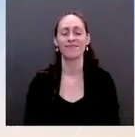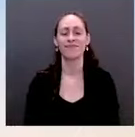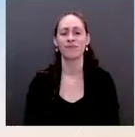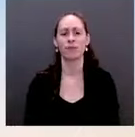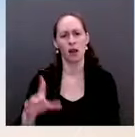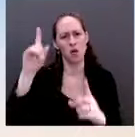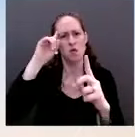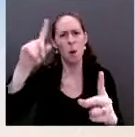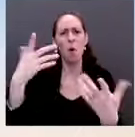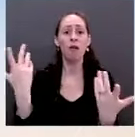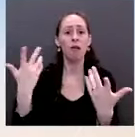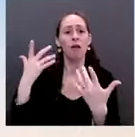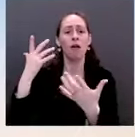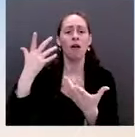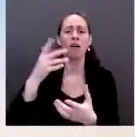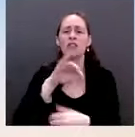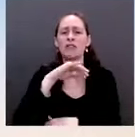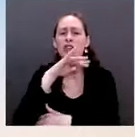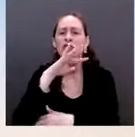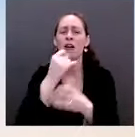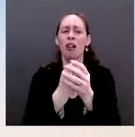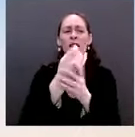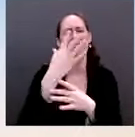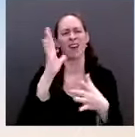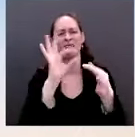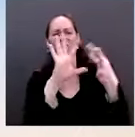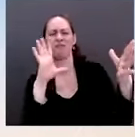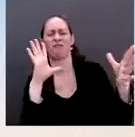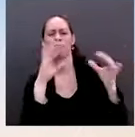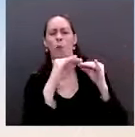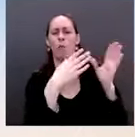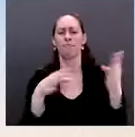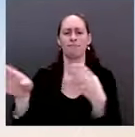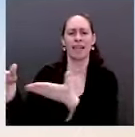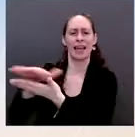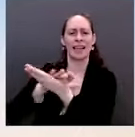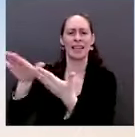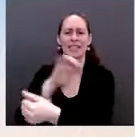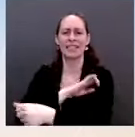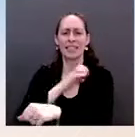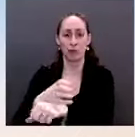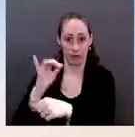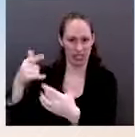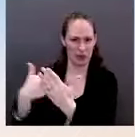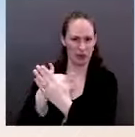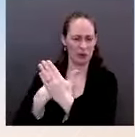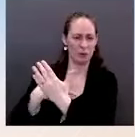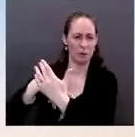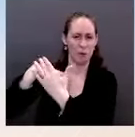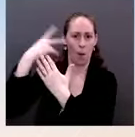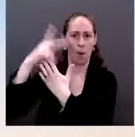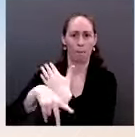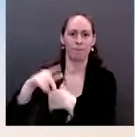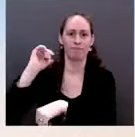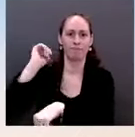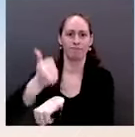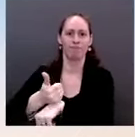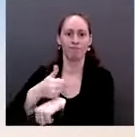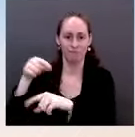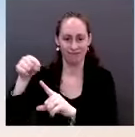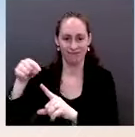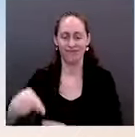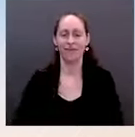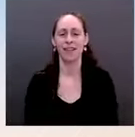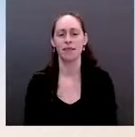combating climate change with a goal to cut the farm sector's greenhouse gas emissions in half by 2030 and put the United States